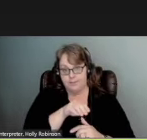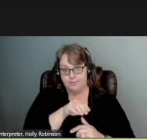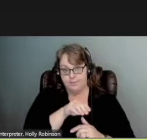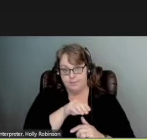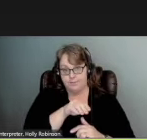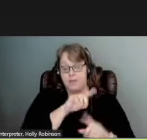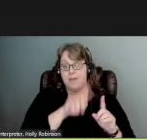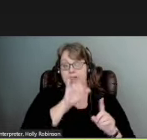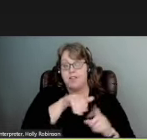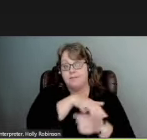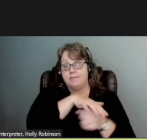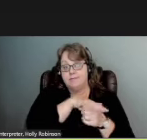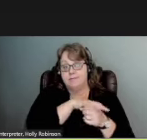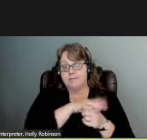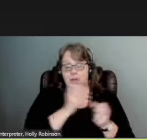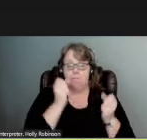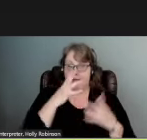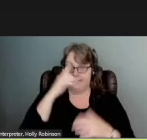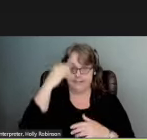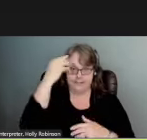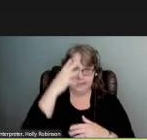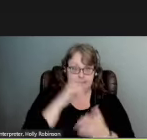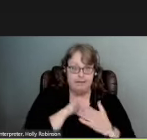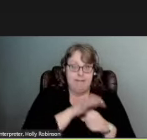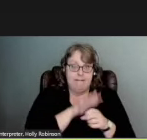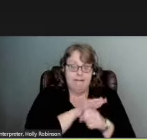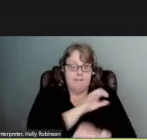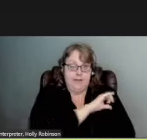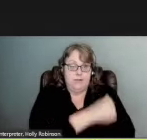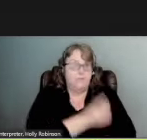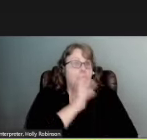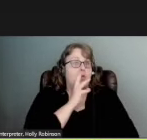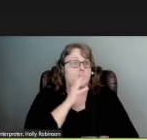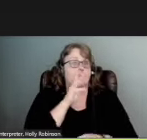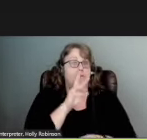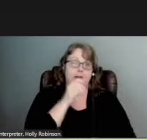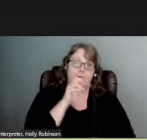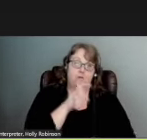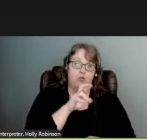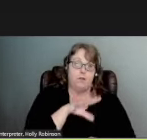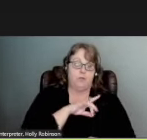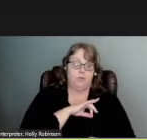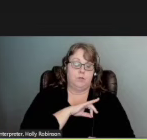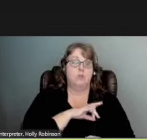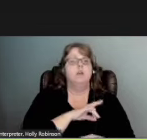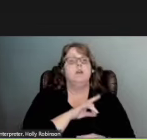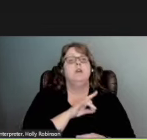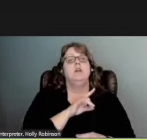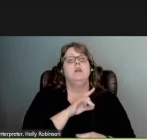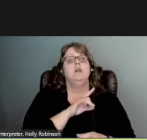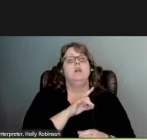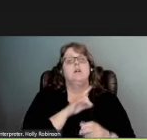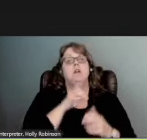this region has abundant sunshine which can provide sufficient energy for water vapor desorption. We've been able to tailor make